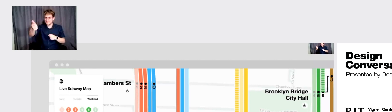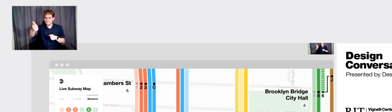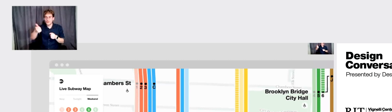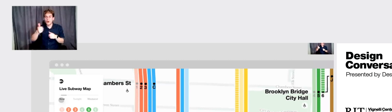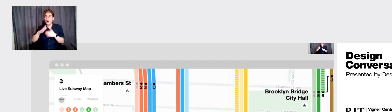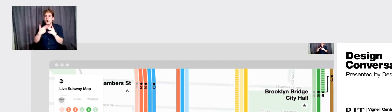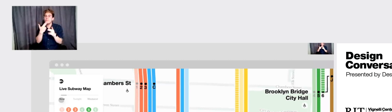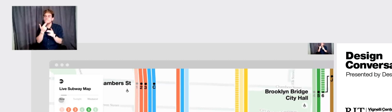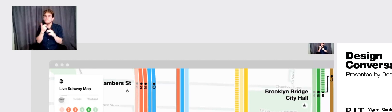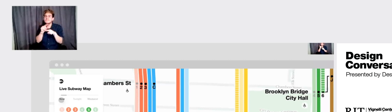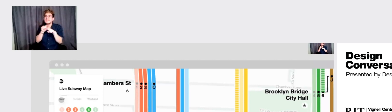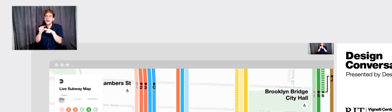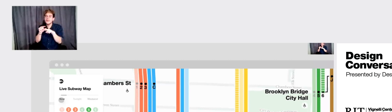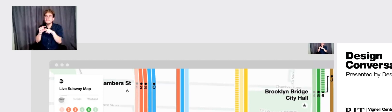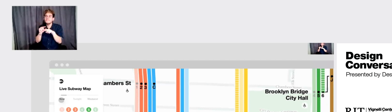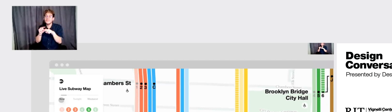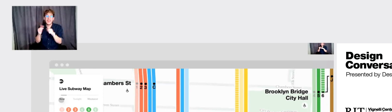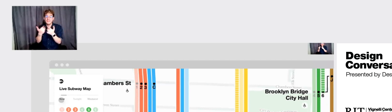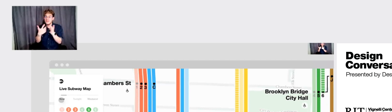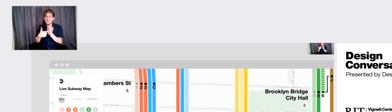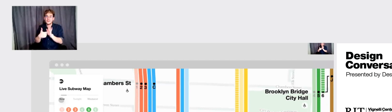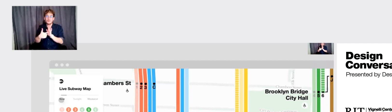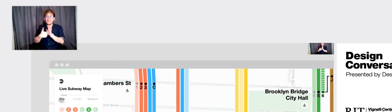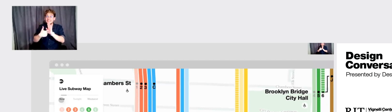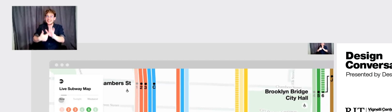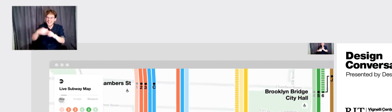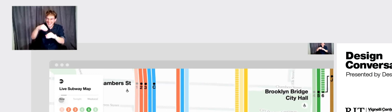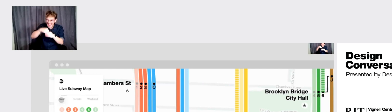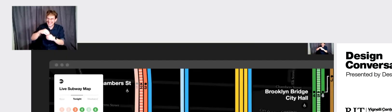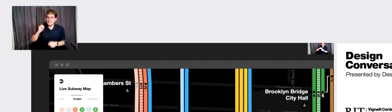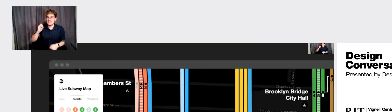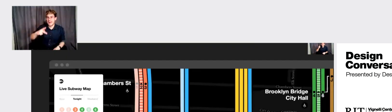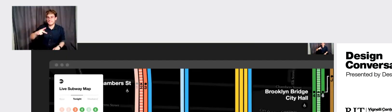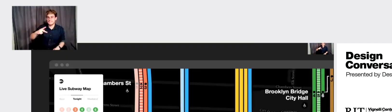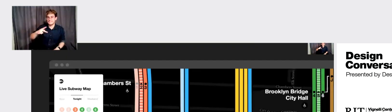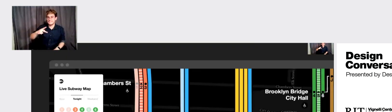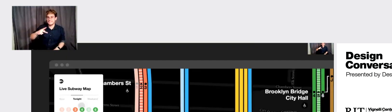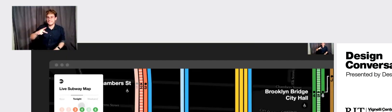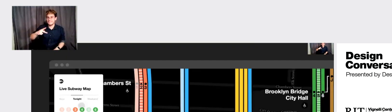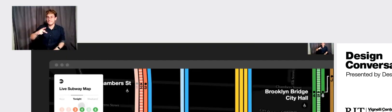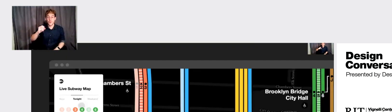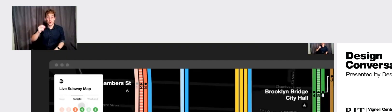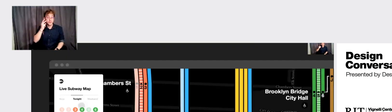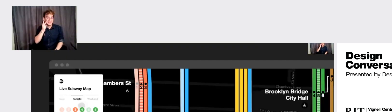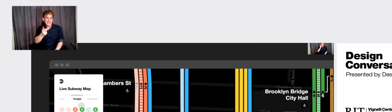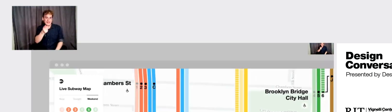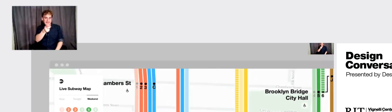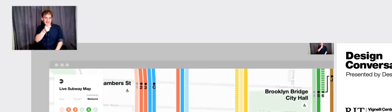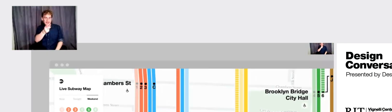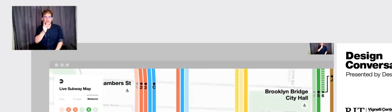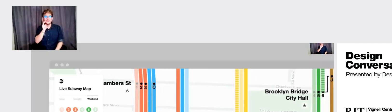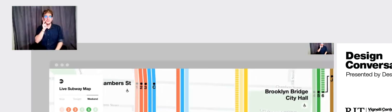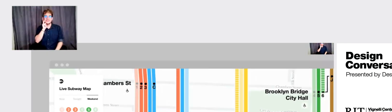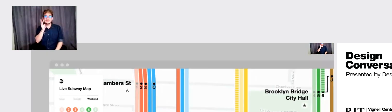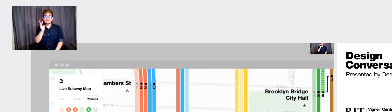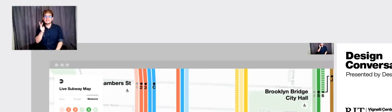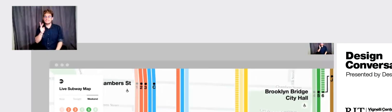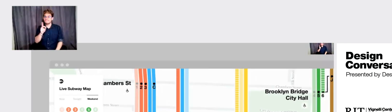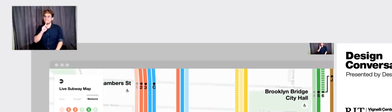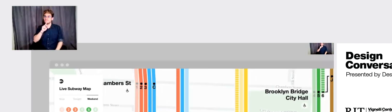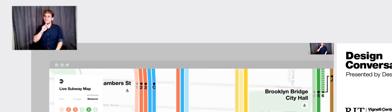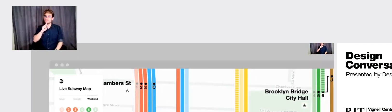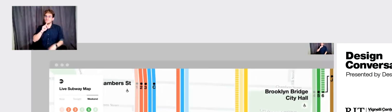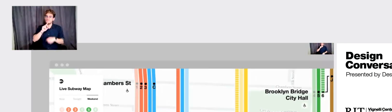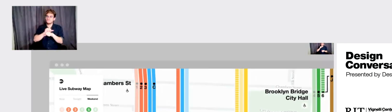all this edge cases and actually represent everything in the map itself. So you will look at it and you're still seeing the truth and the